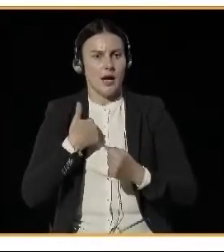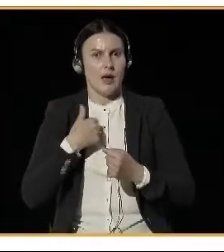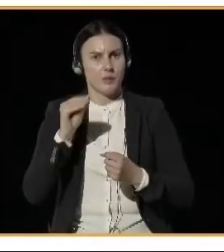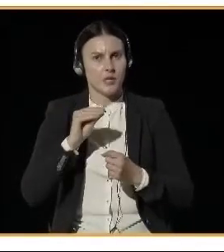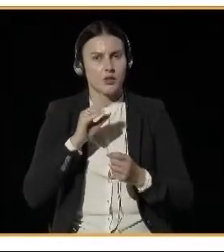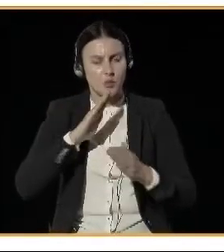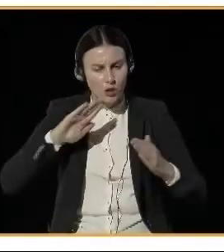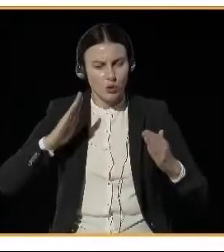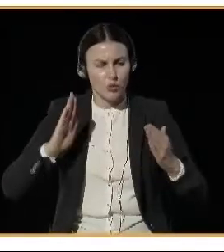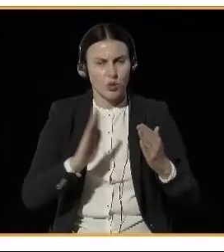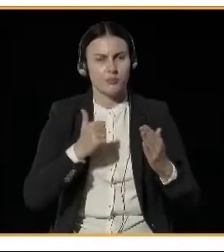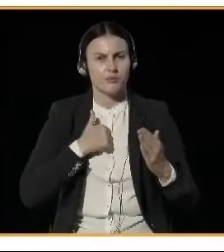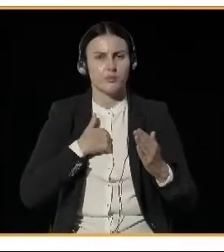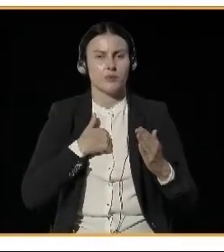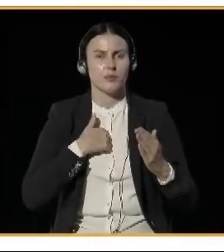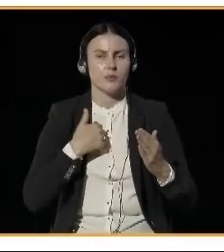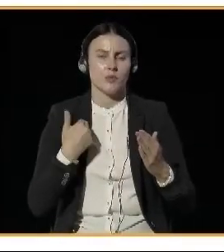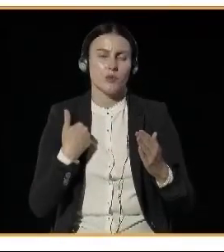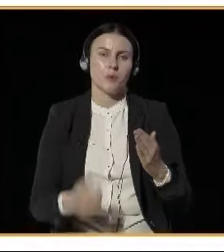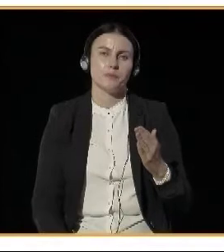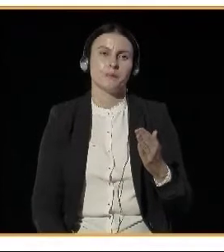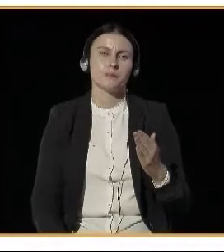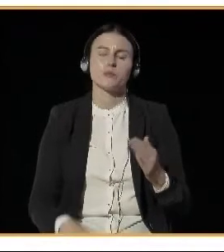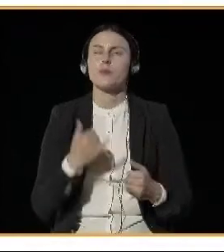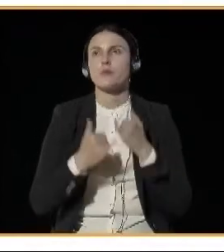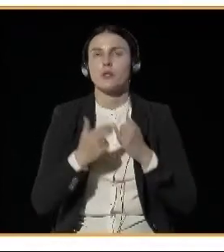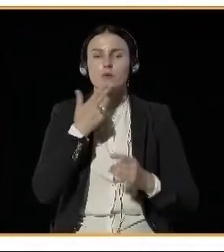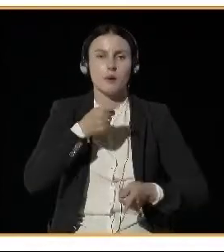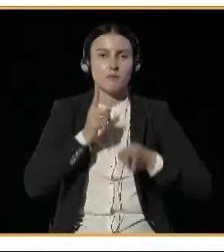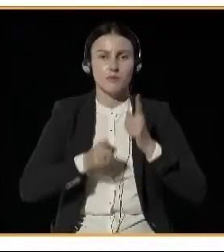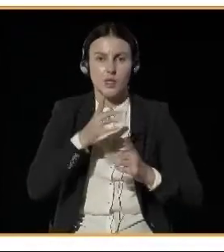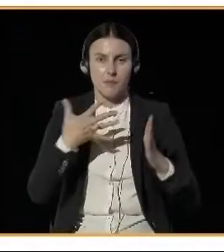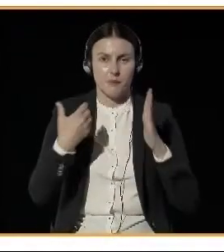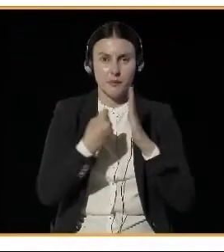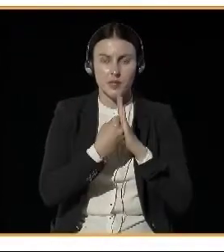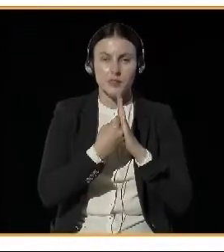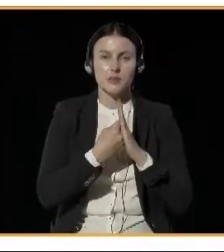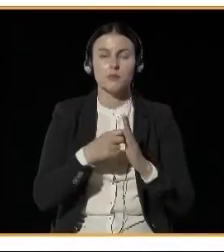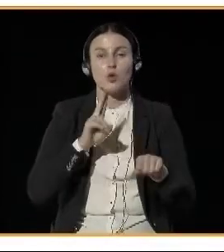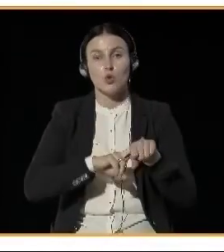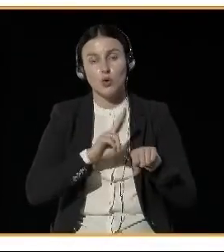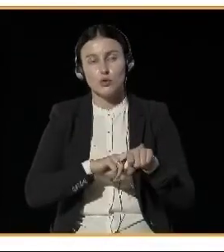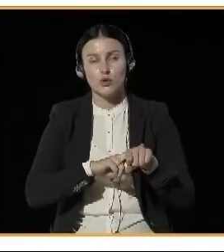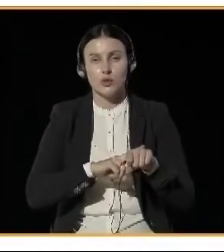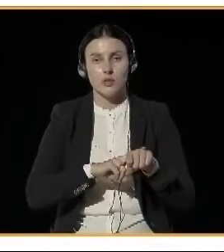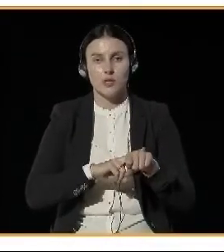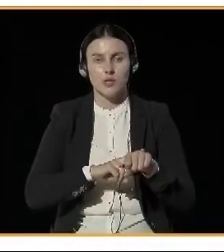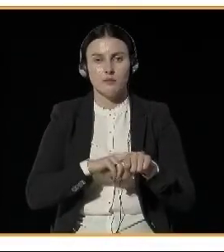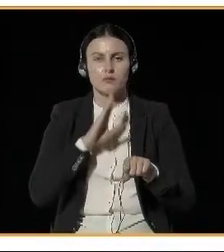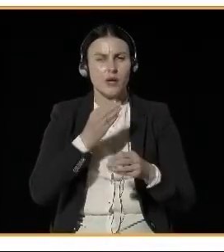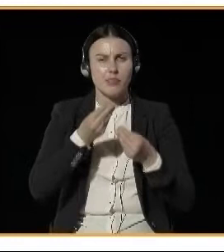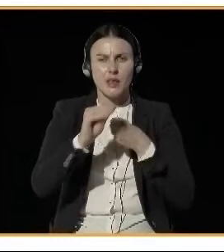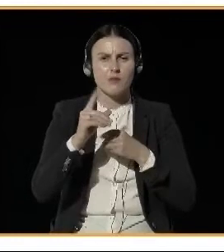during the rush hours. And this encourages people to choose public transport when they commute to work